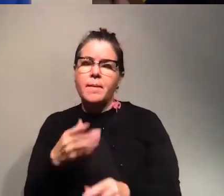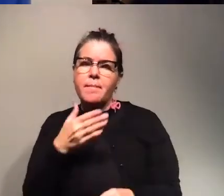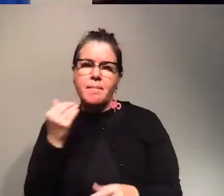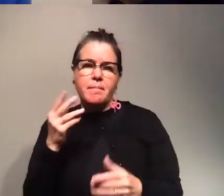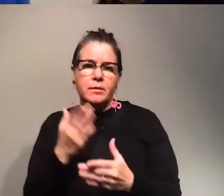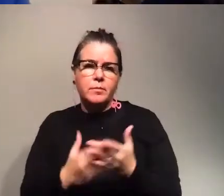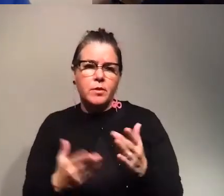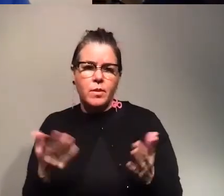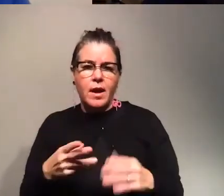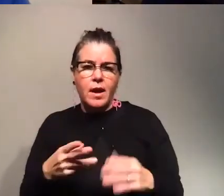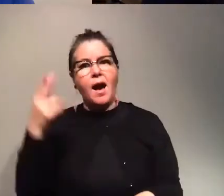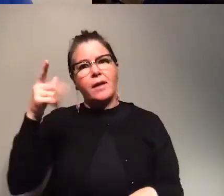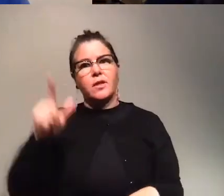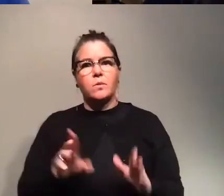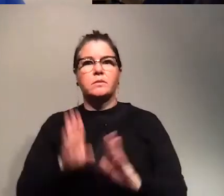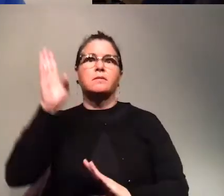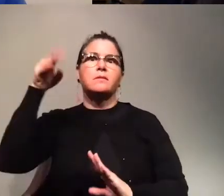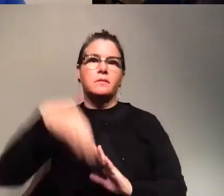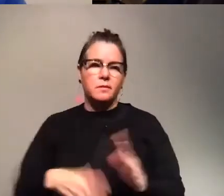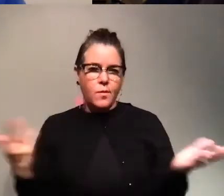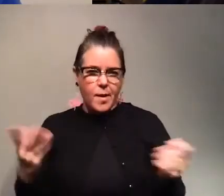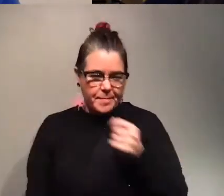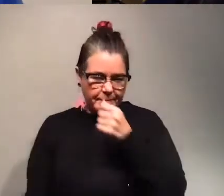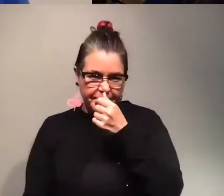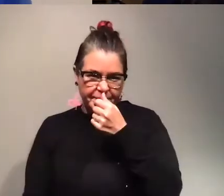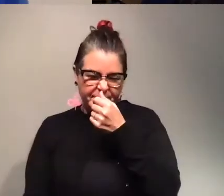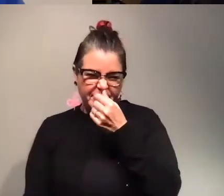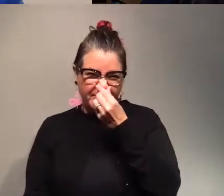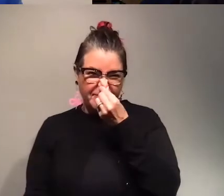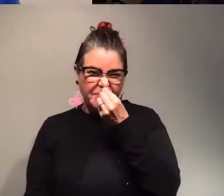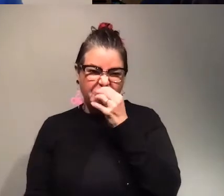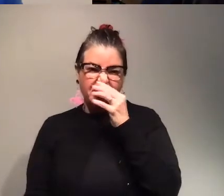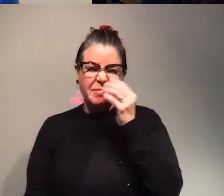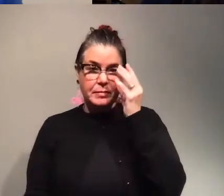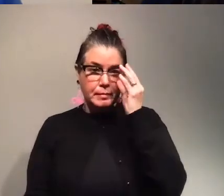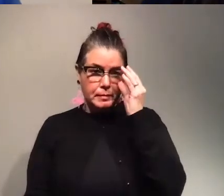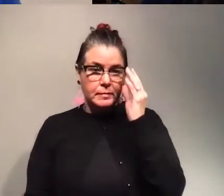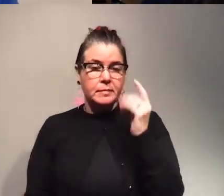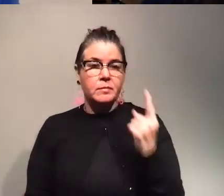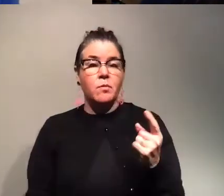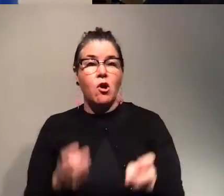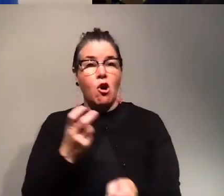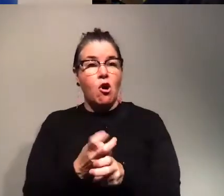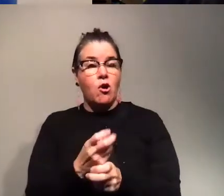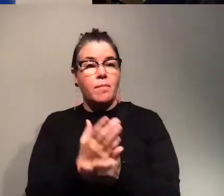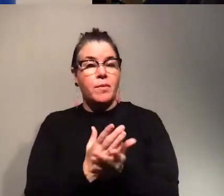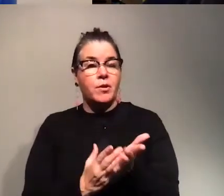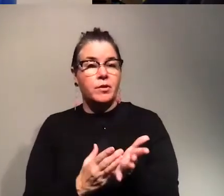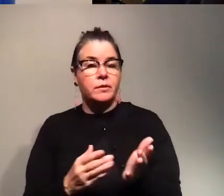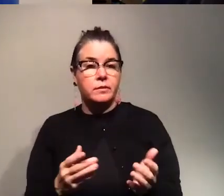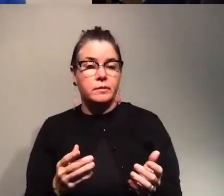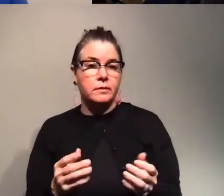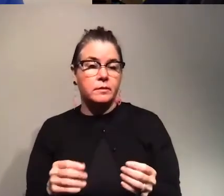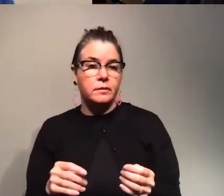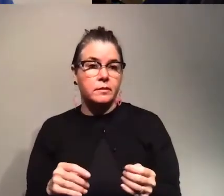what are like the highs and lows of being a phd student okay well one of the hardest part uh of in a